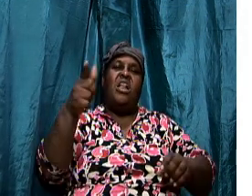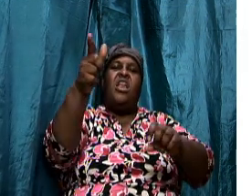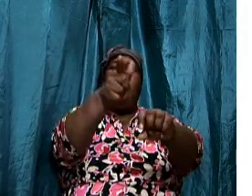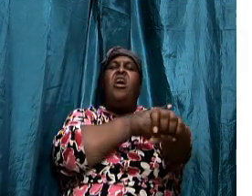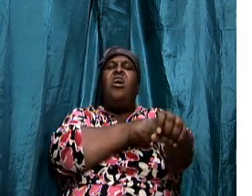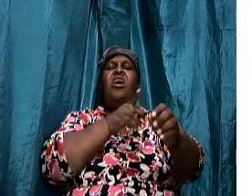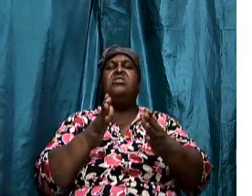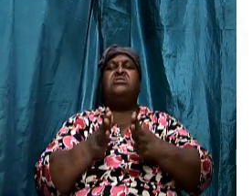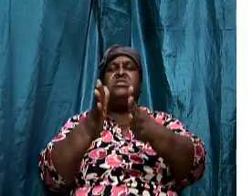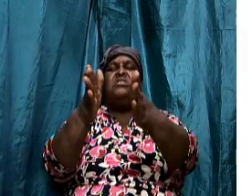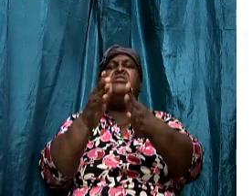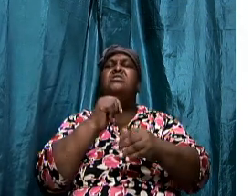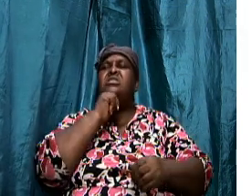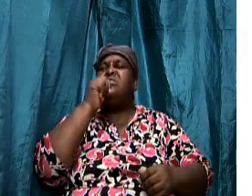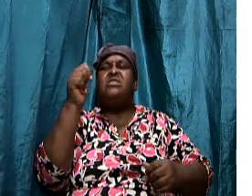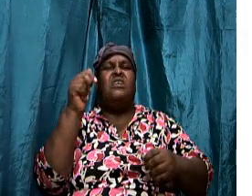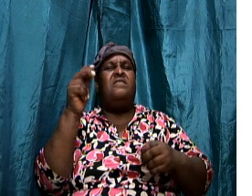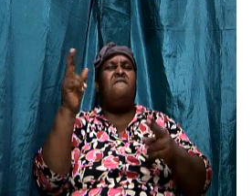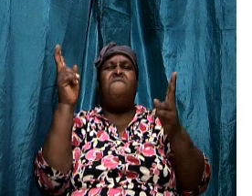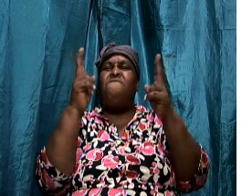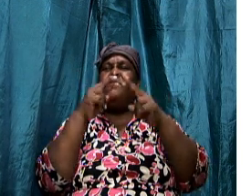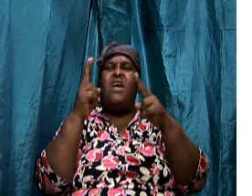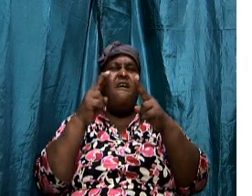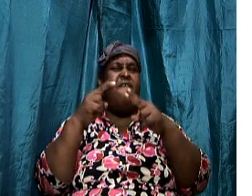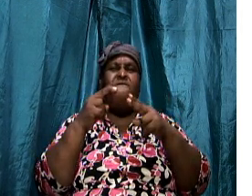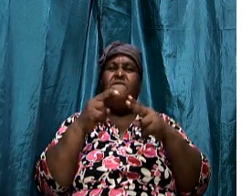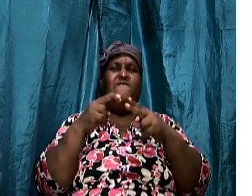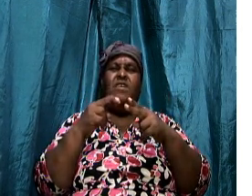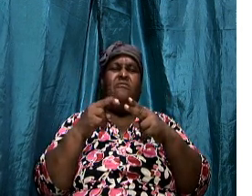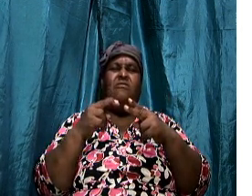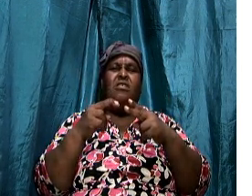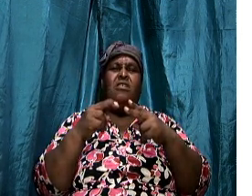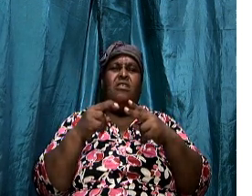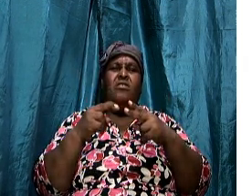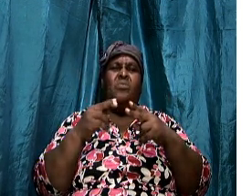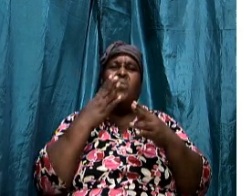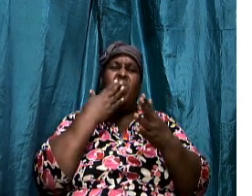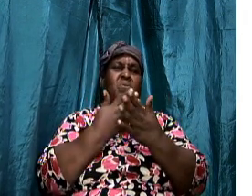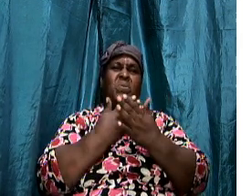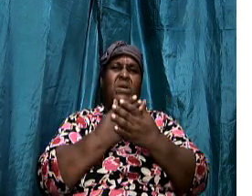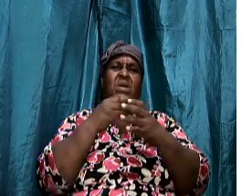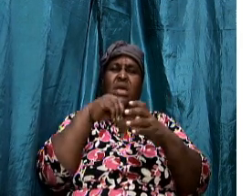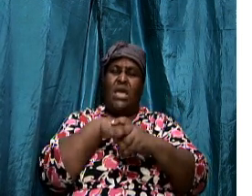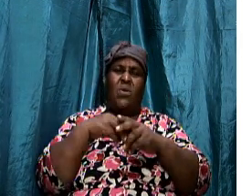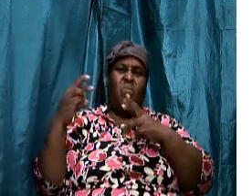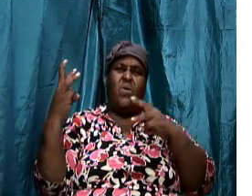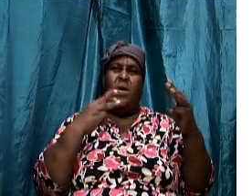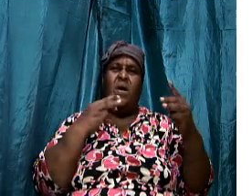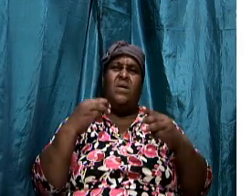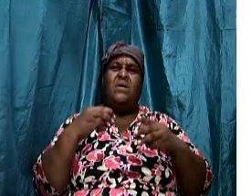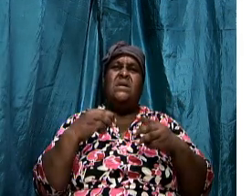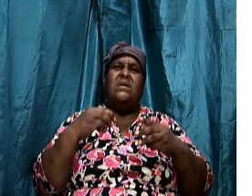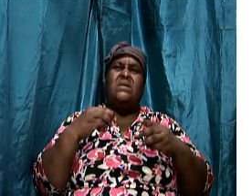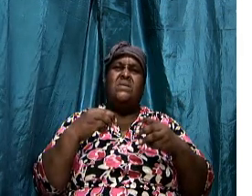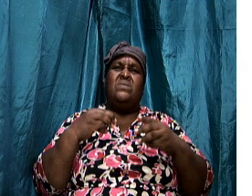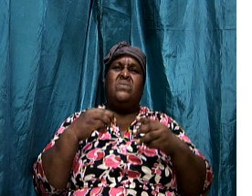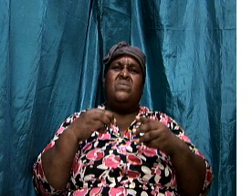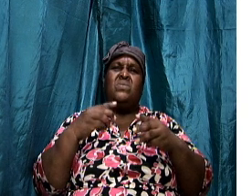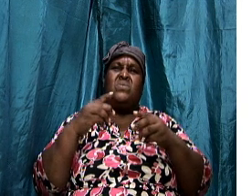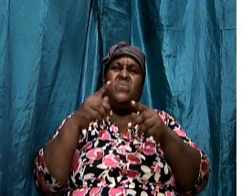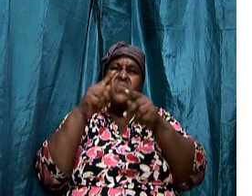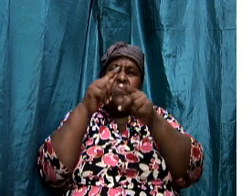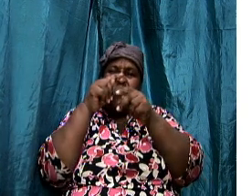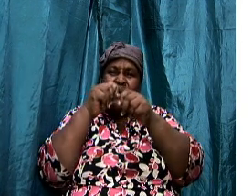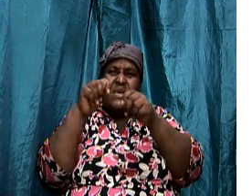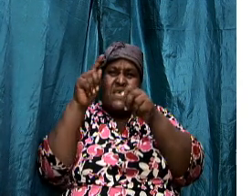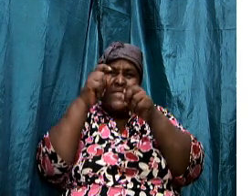very effective in battle. It was too thin. And so while they might hit one particular opponent